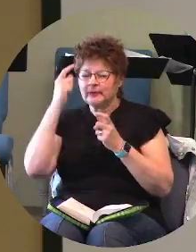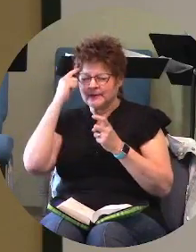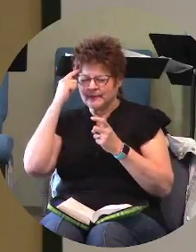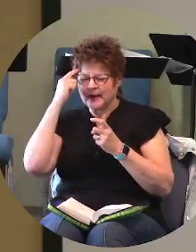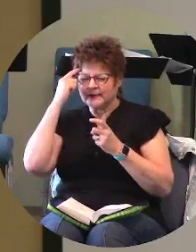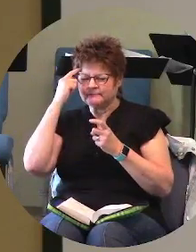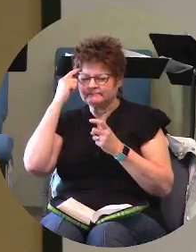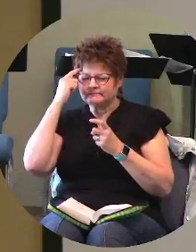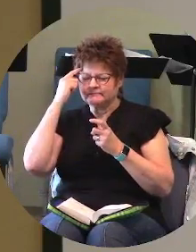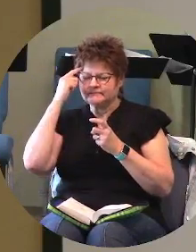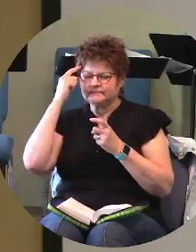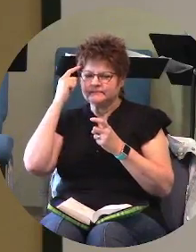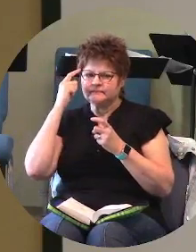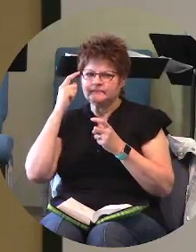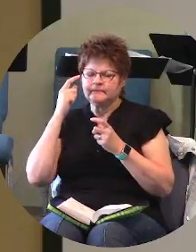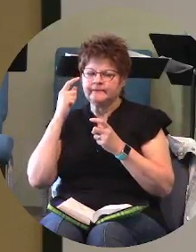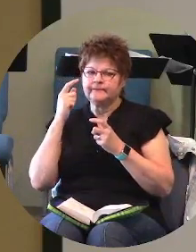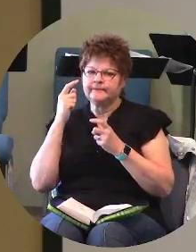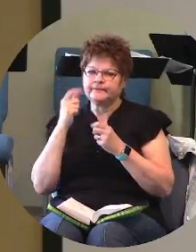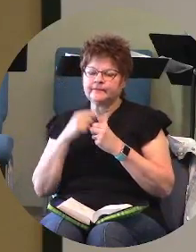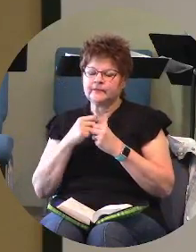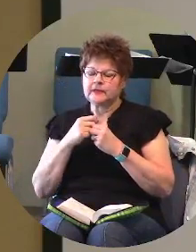planted and and and